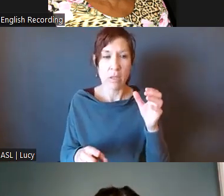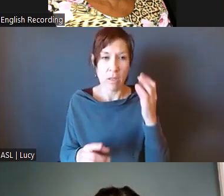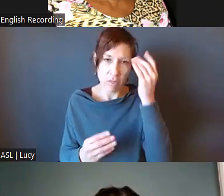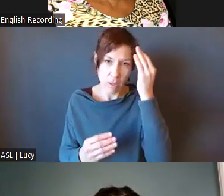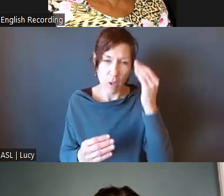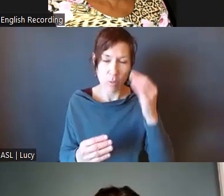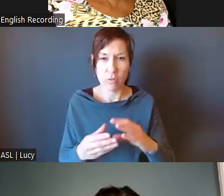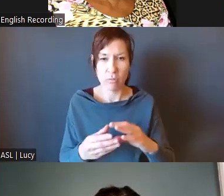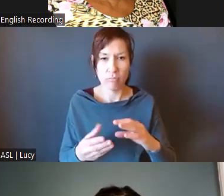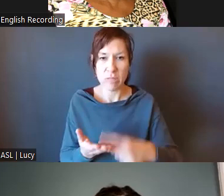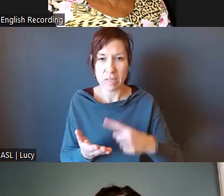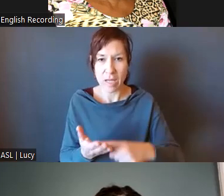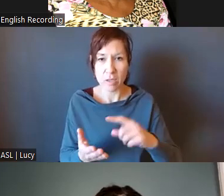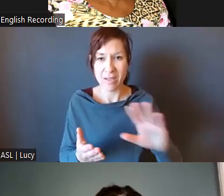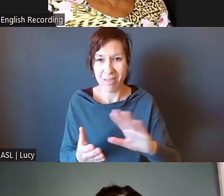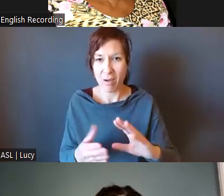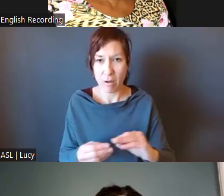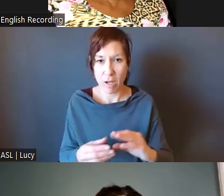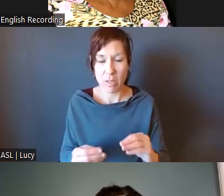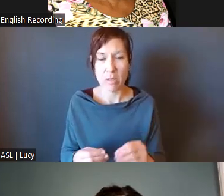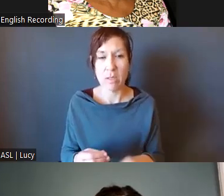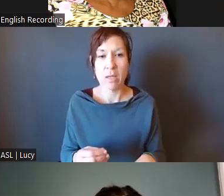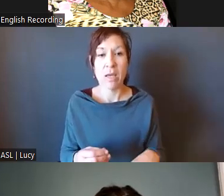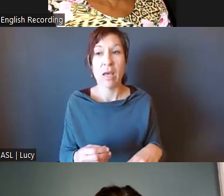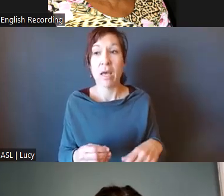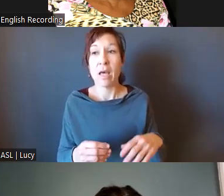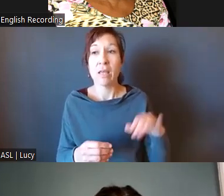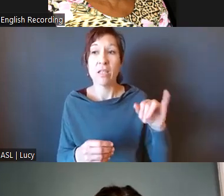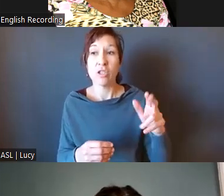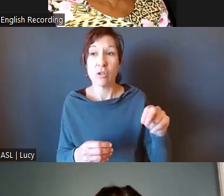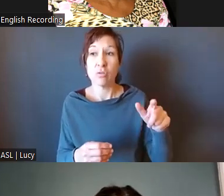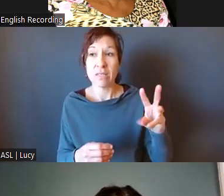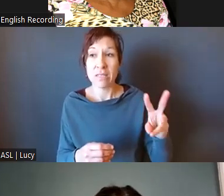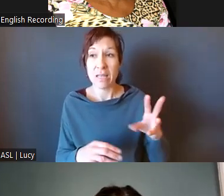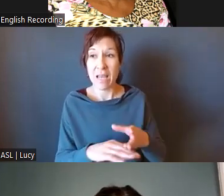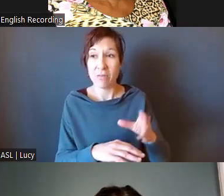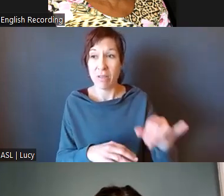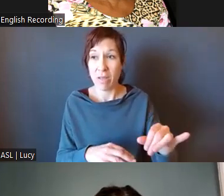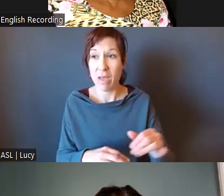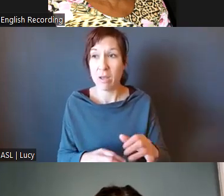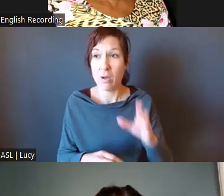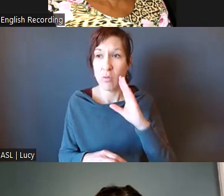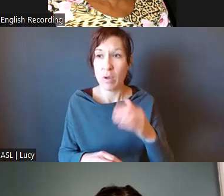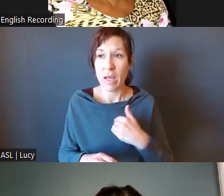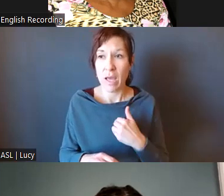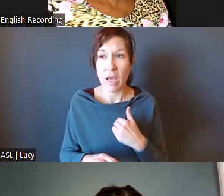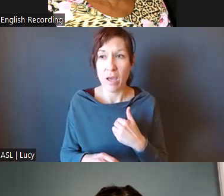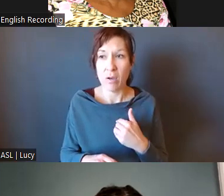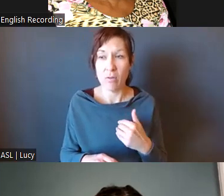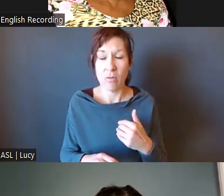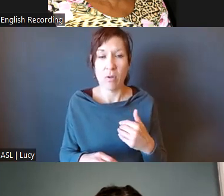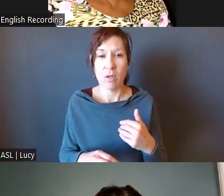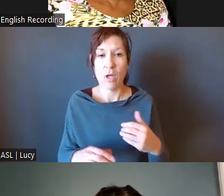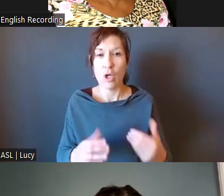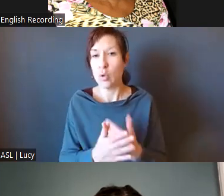before the January 26th meeting, we would have another synthesized set of EJC comments to